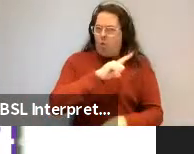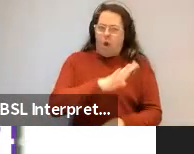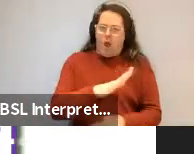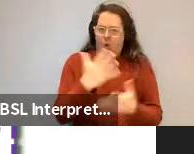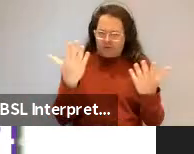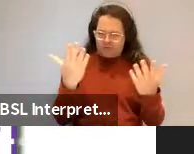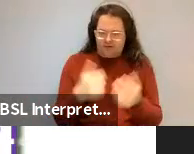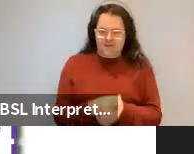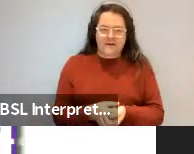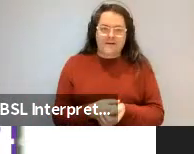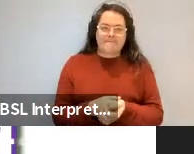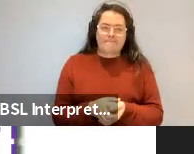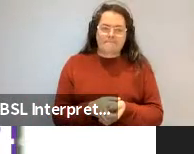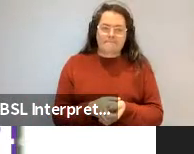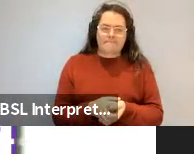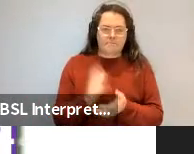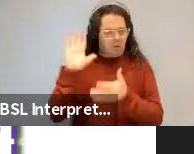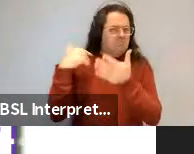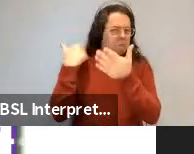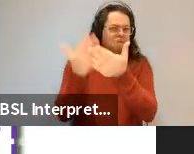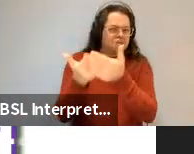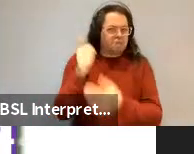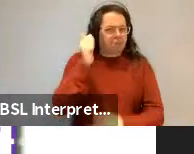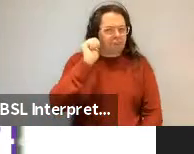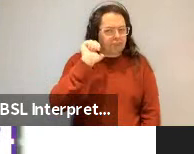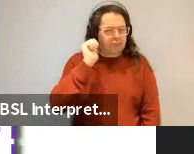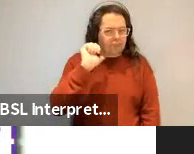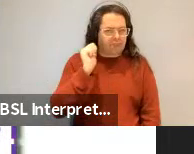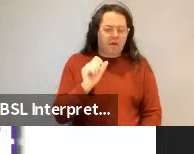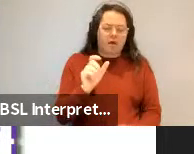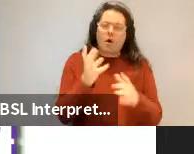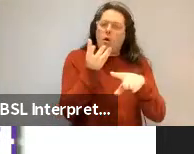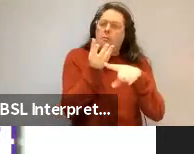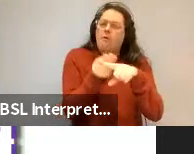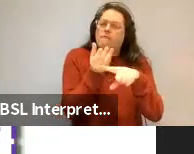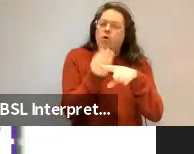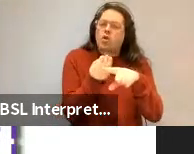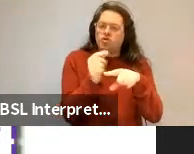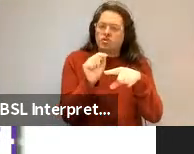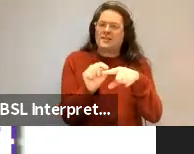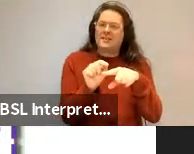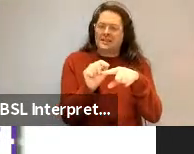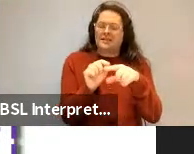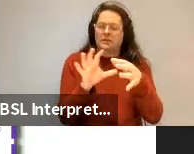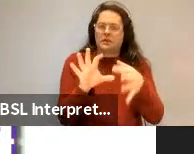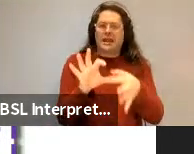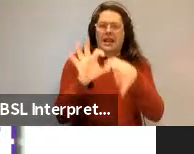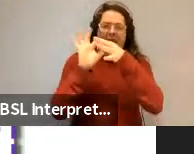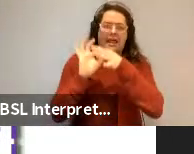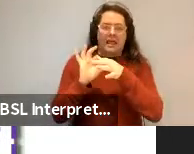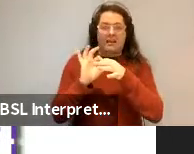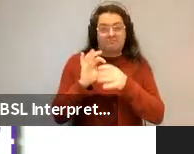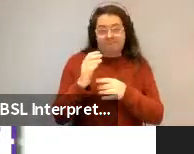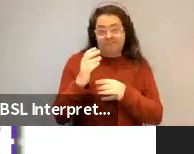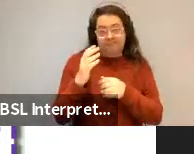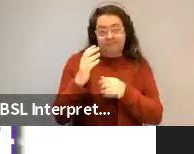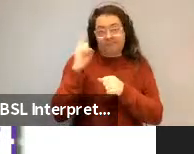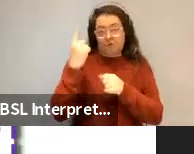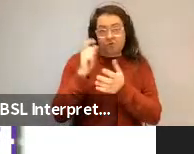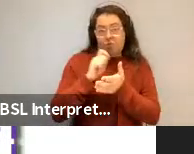been long recognized for morphology in the case. So it goes back to at least Aronoff